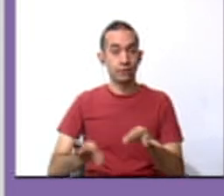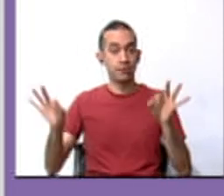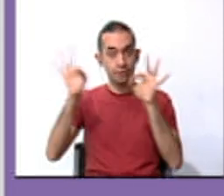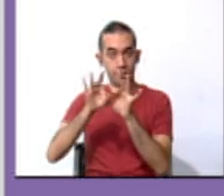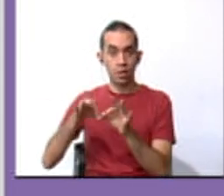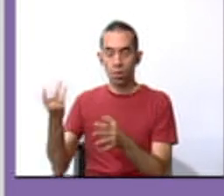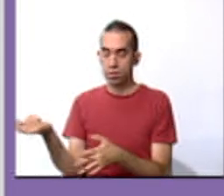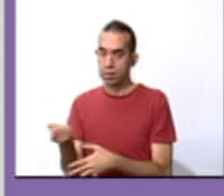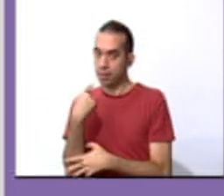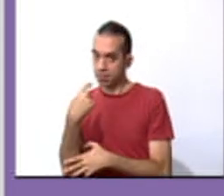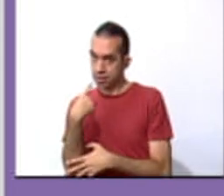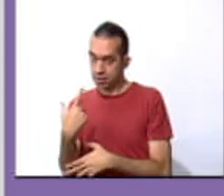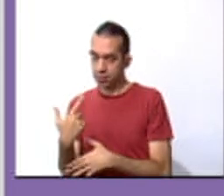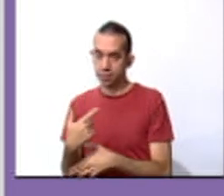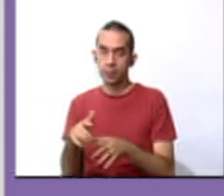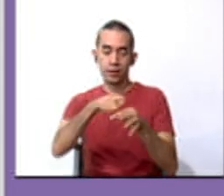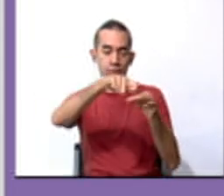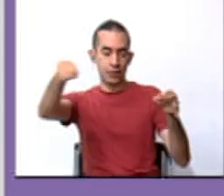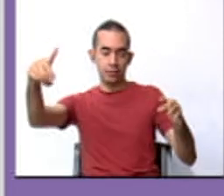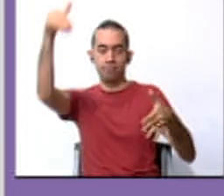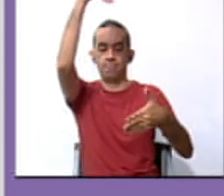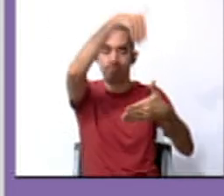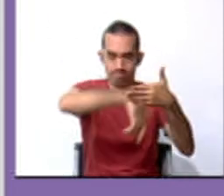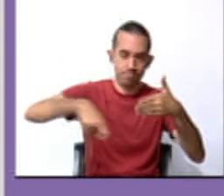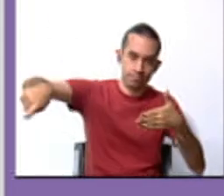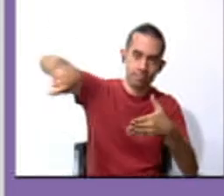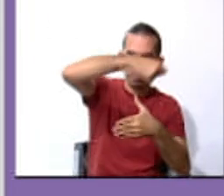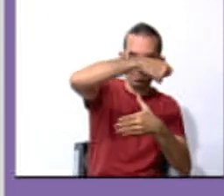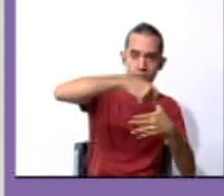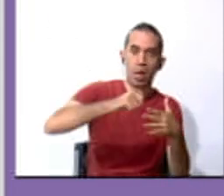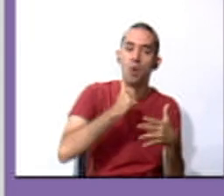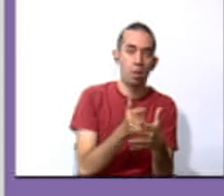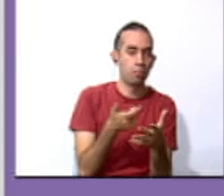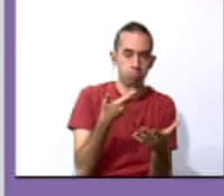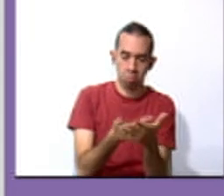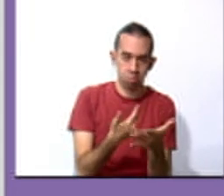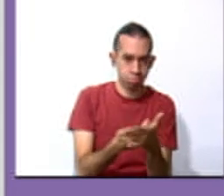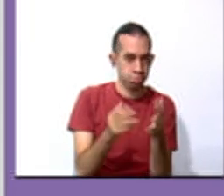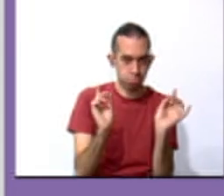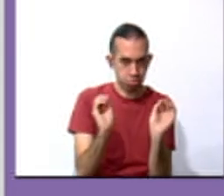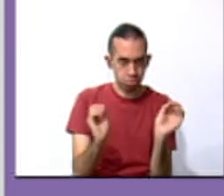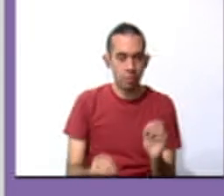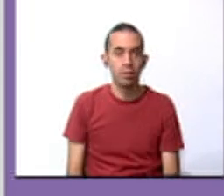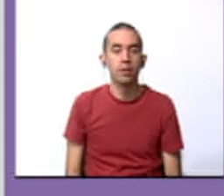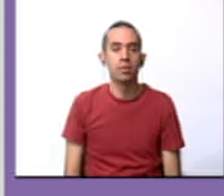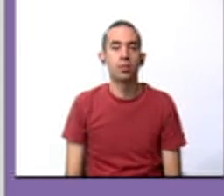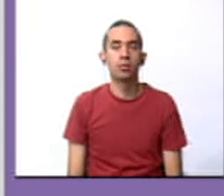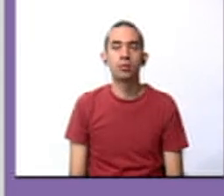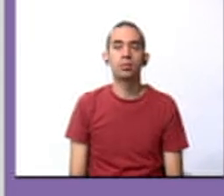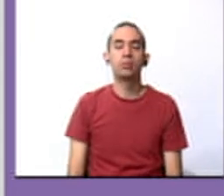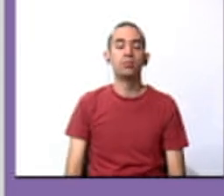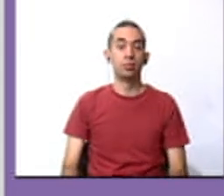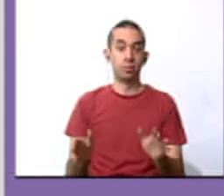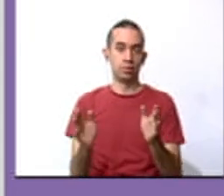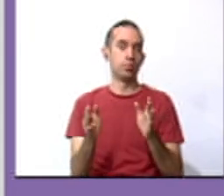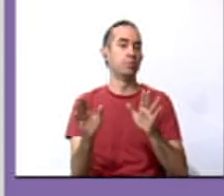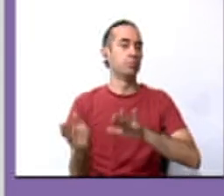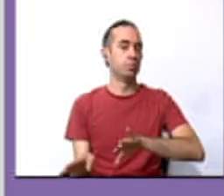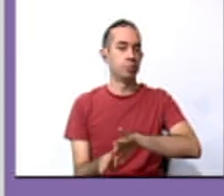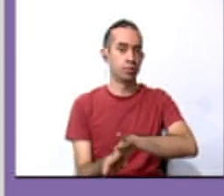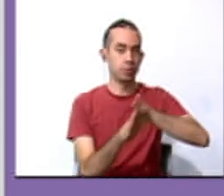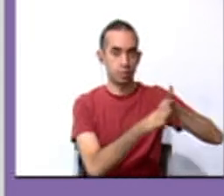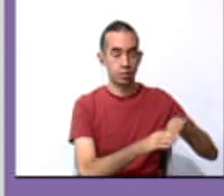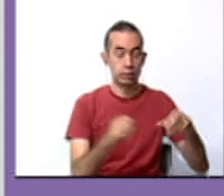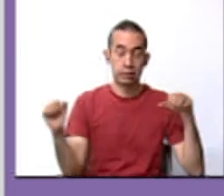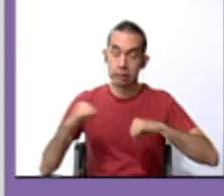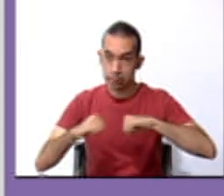supplies into a waterproof case. So, case of an earthquake, first you